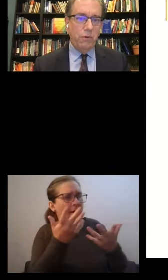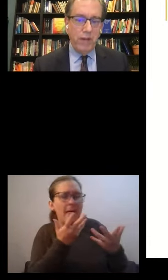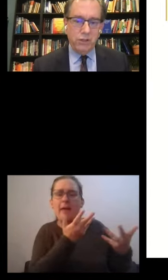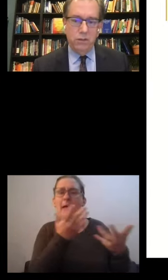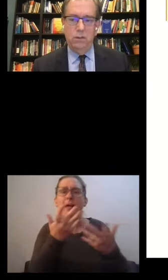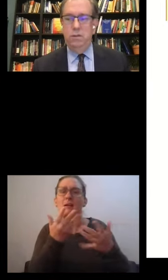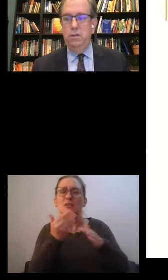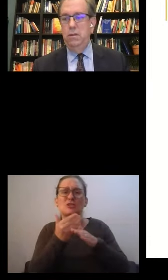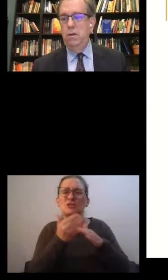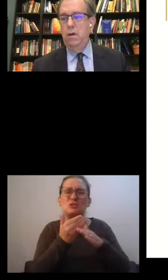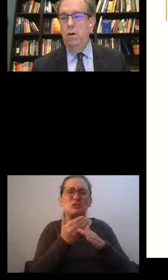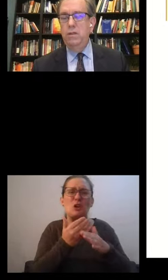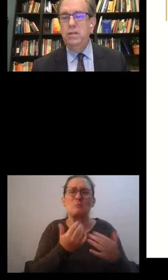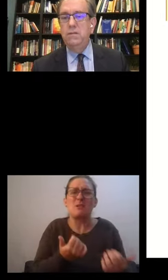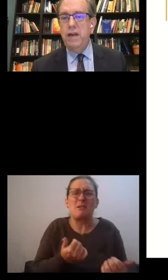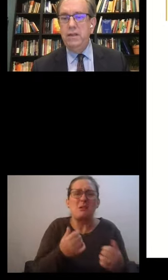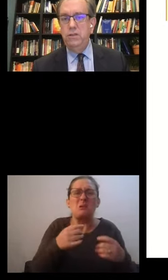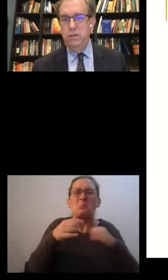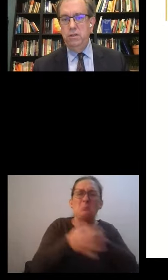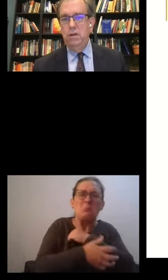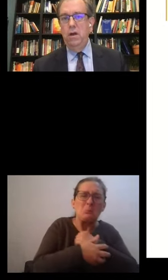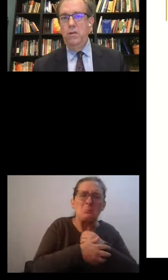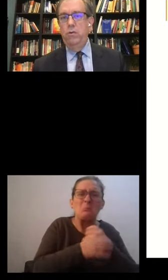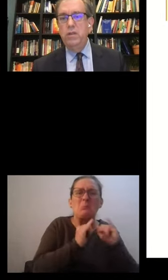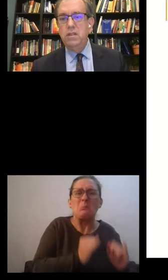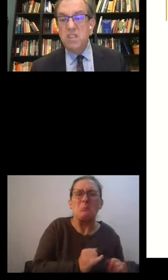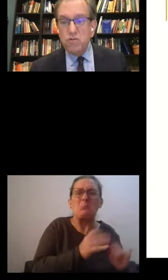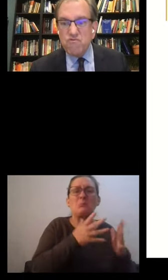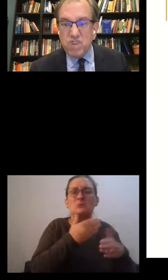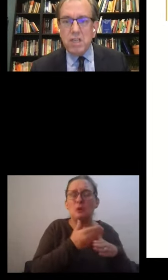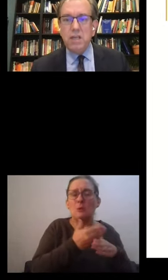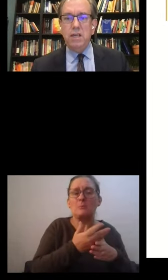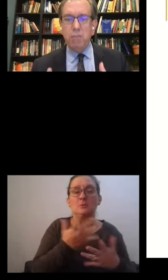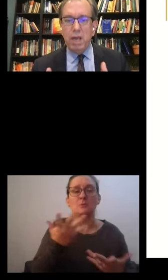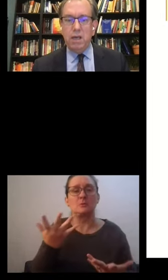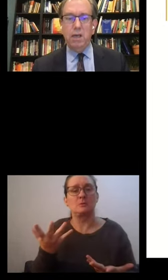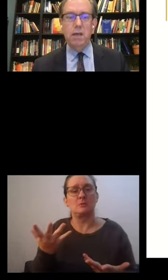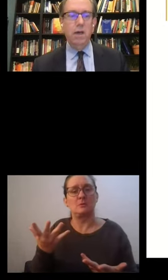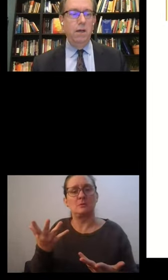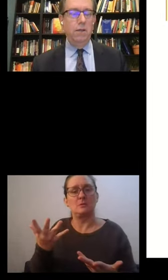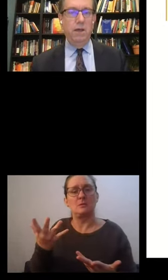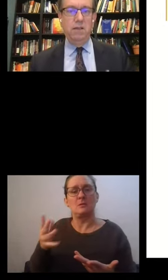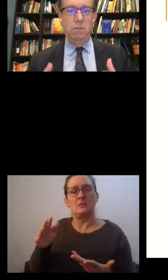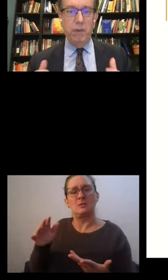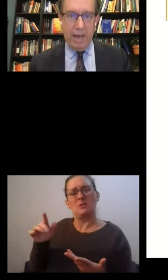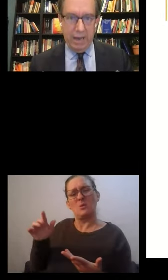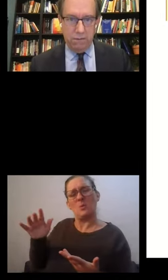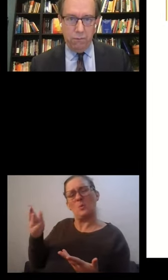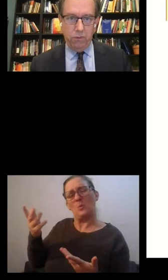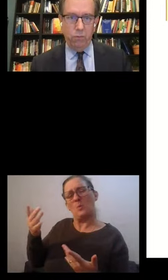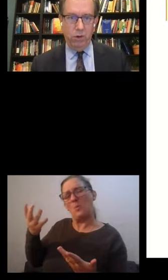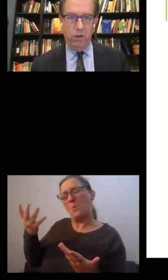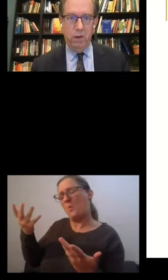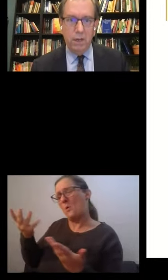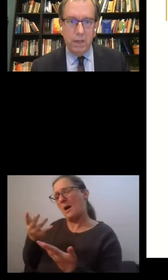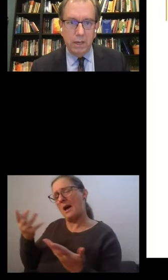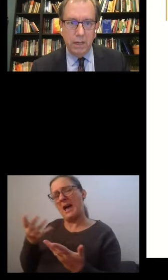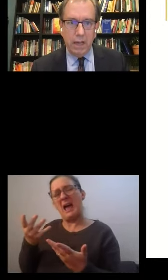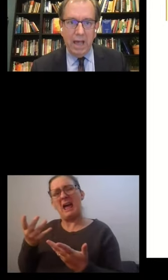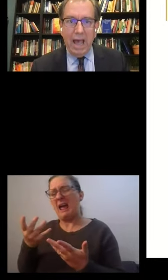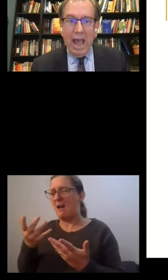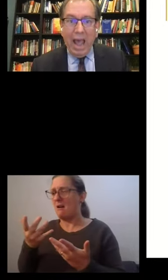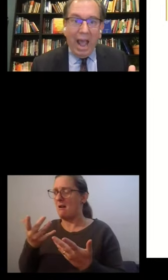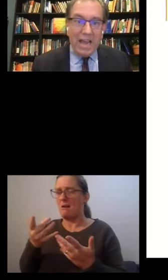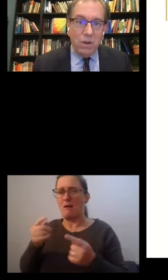Which deprivations or disadvantages are the ones that are really making things bad for the worker?